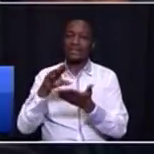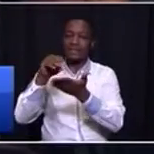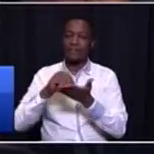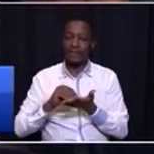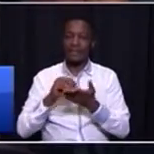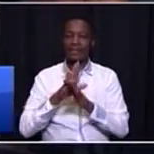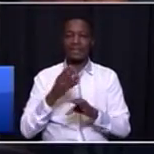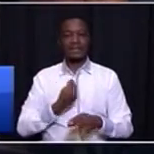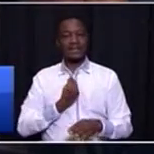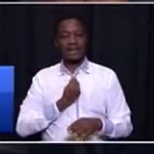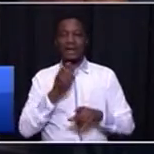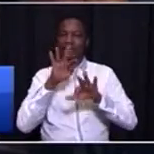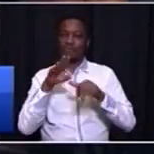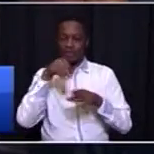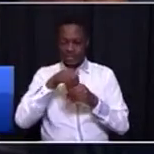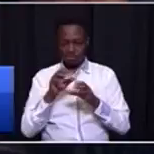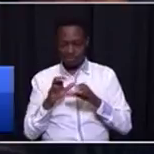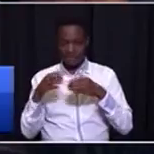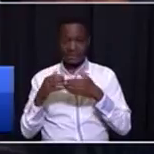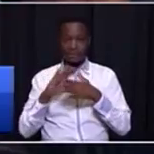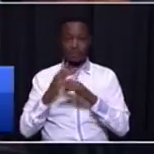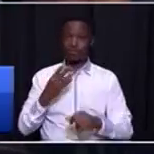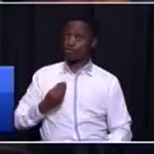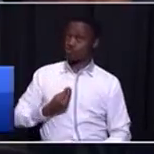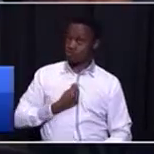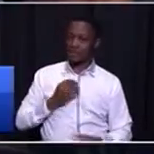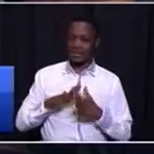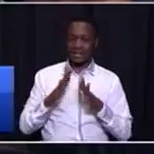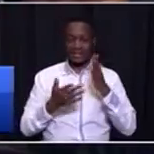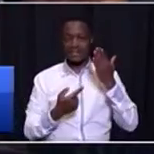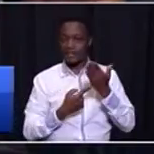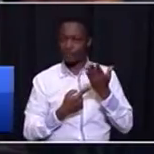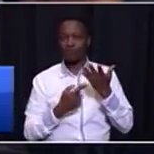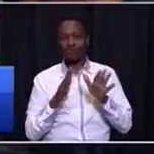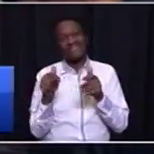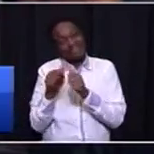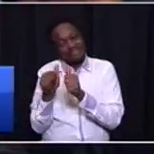into the sector is crucial because youth and technology are second nature.